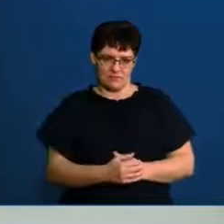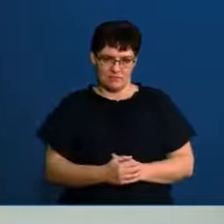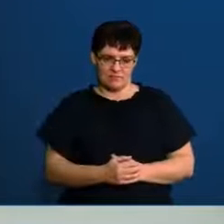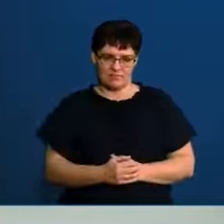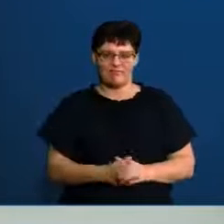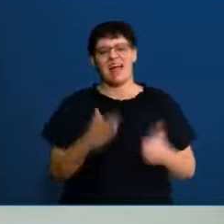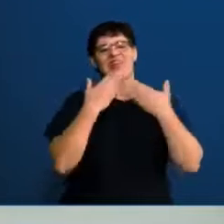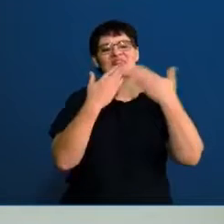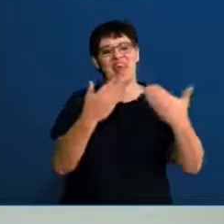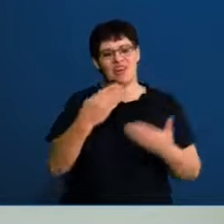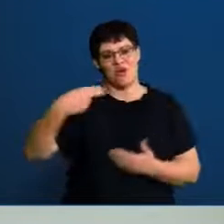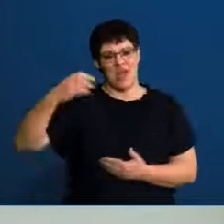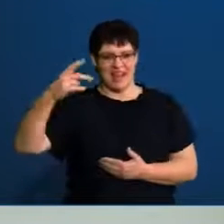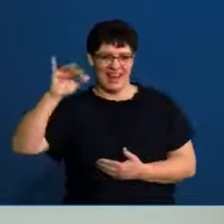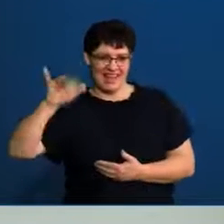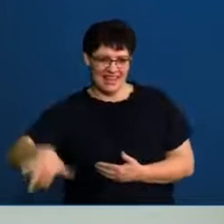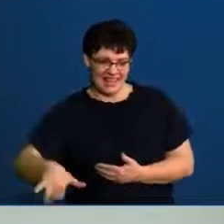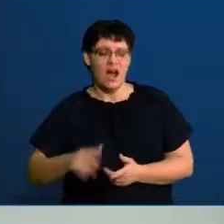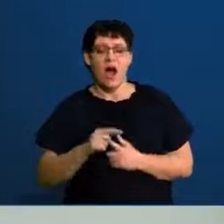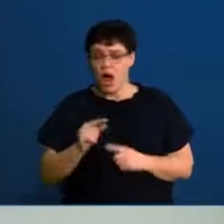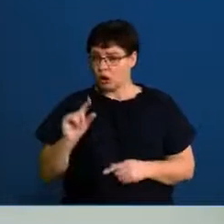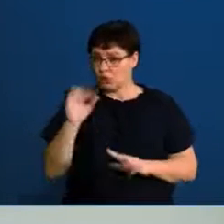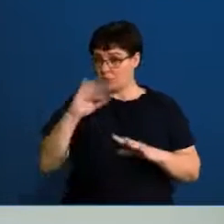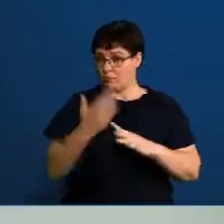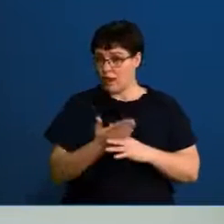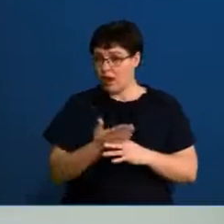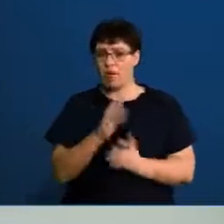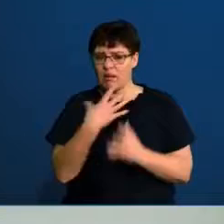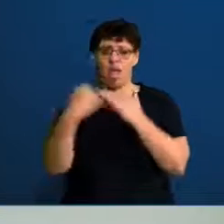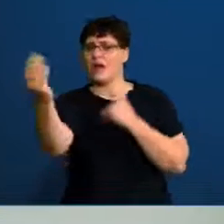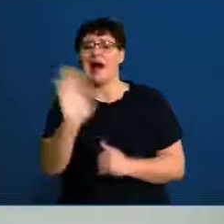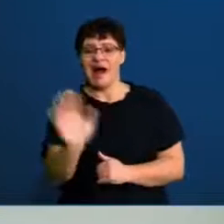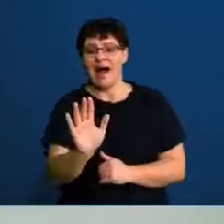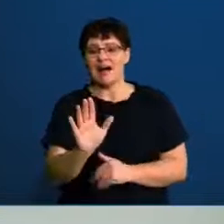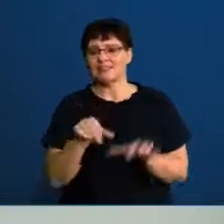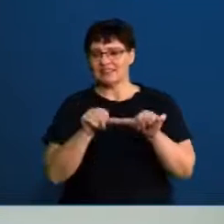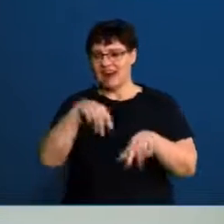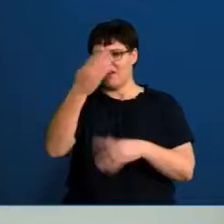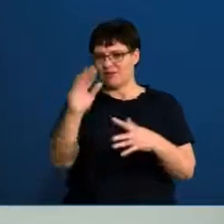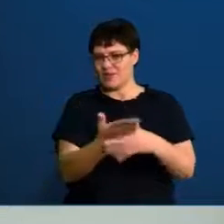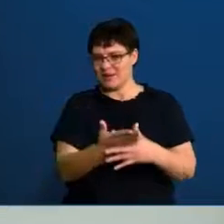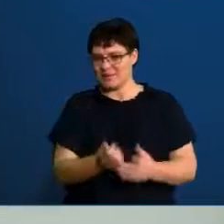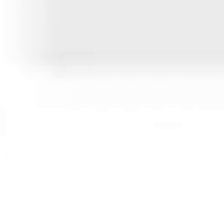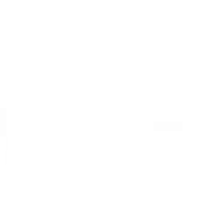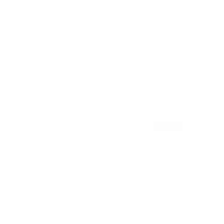Thank you, Hayley. Guys, we are going to take a very short break, so don't go anywhere. We'll see you straight after this.